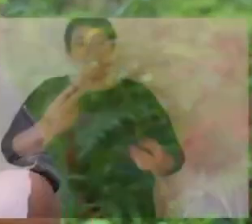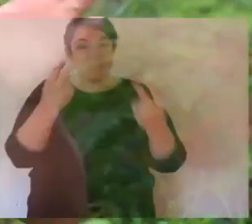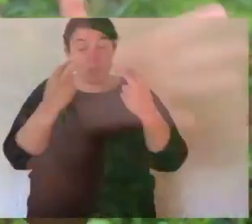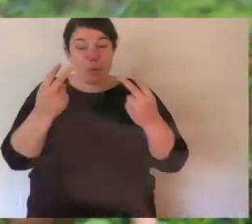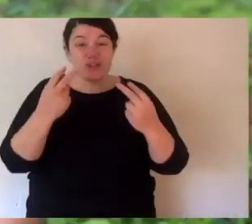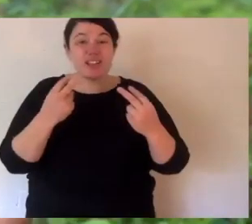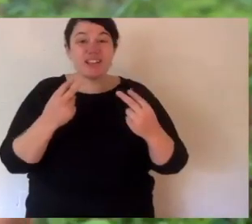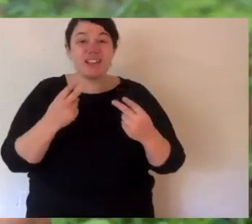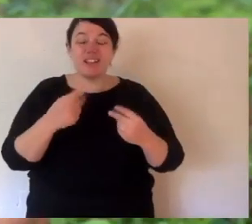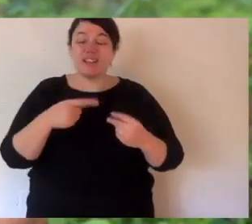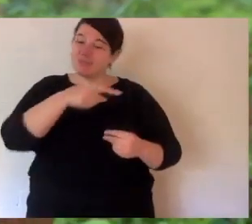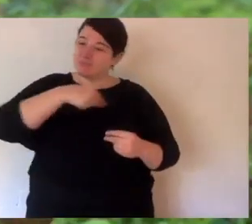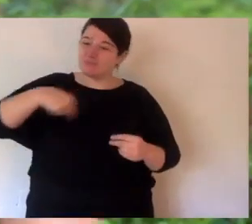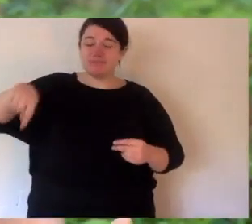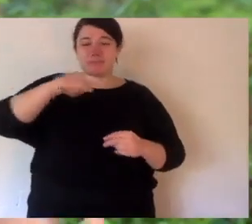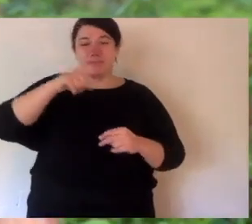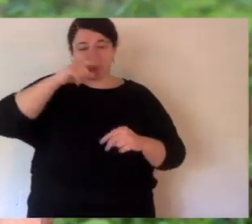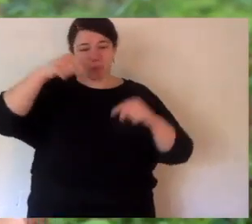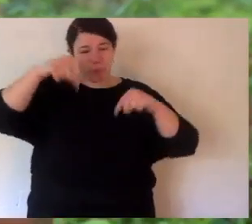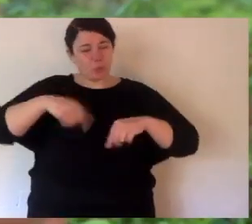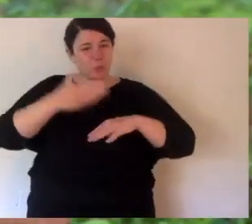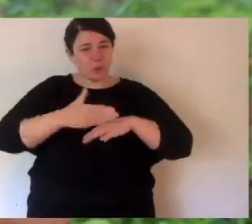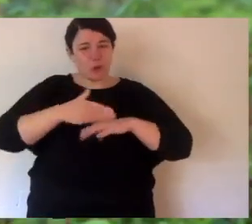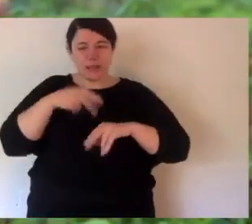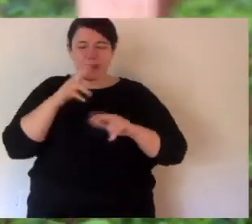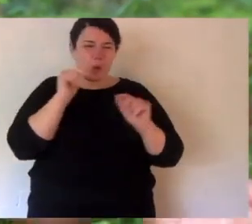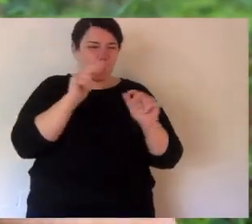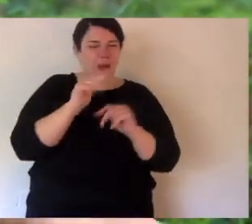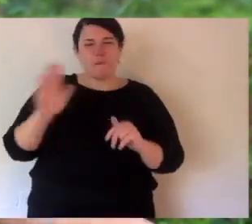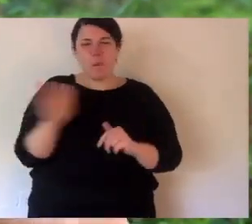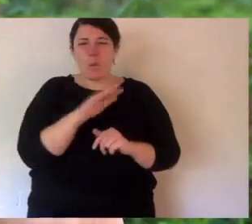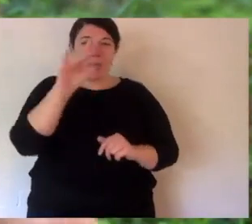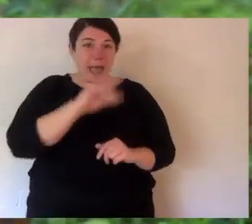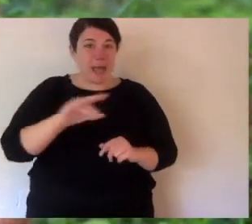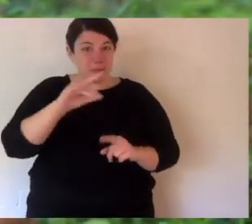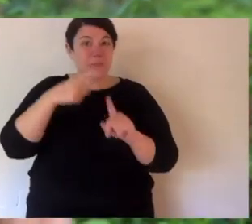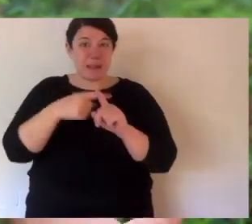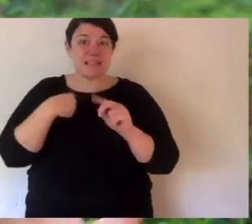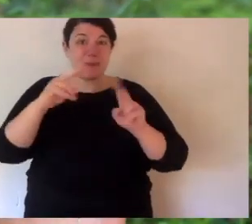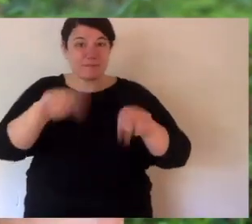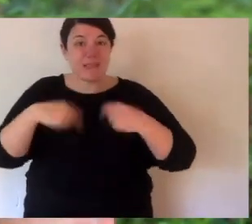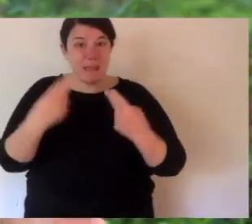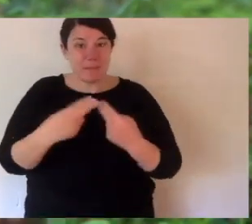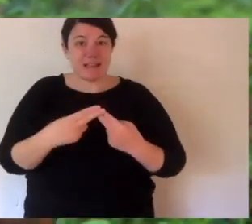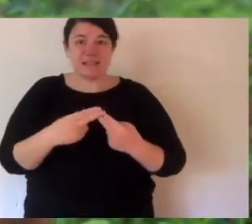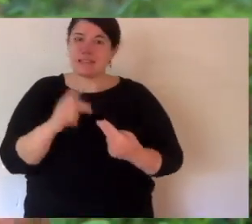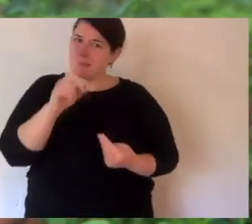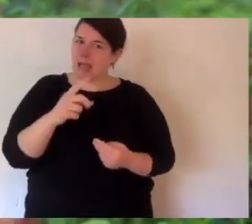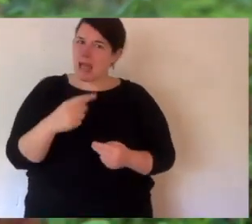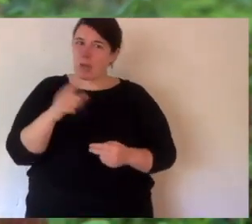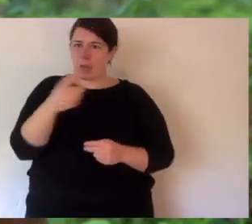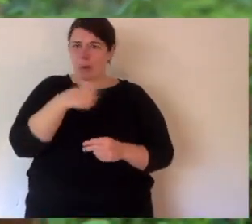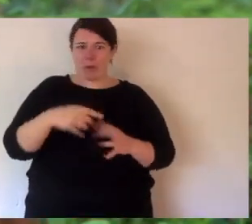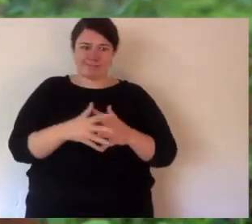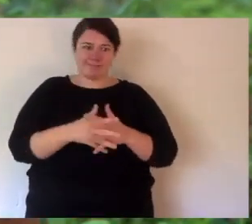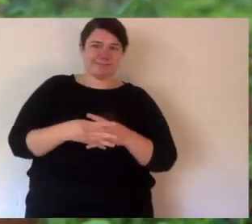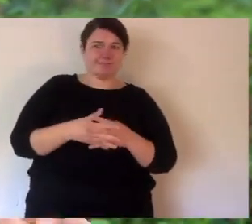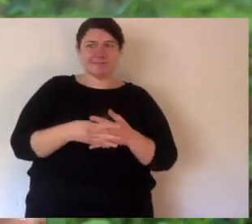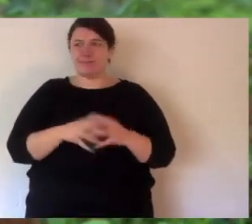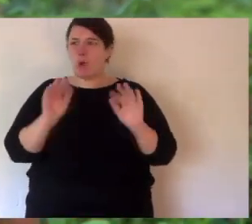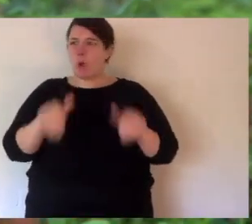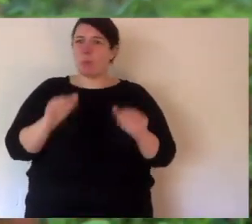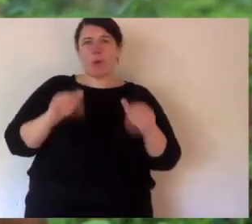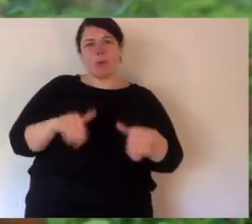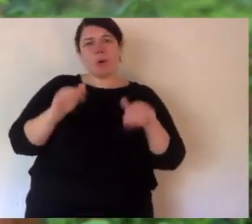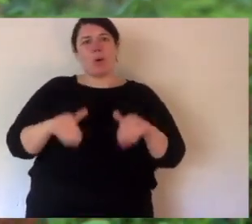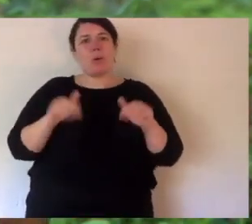Thanks for watching everyone. The Keepers and I are looking after all of our animals and our families, but we all have a bit of extra time at the